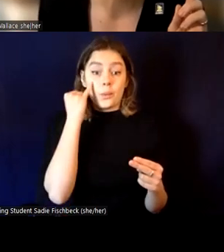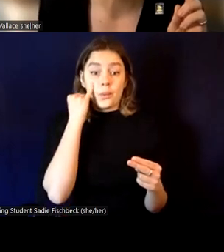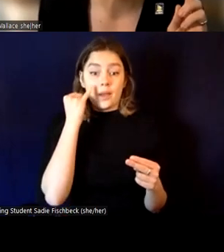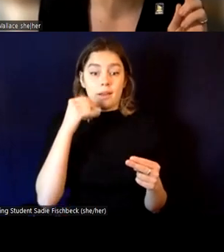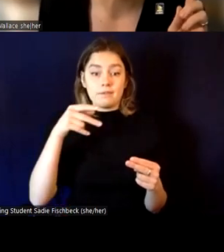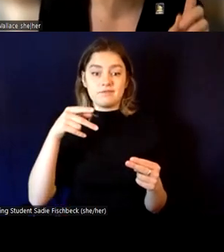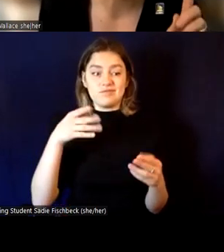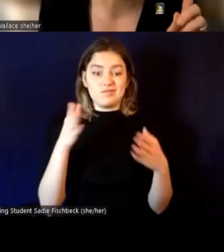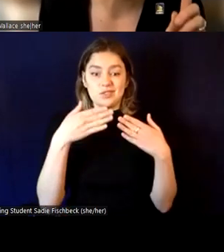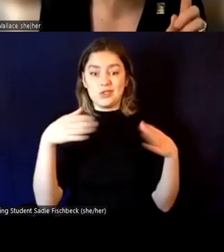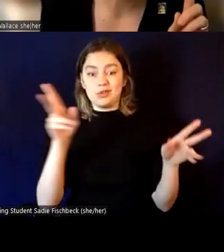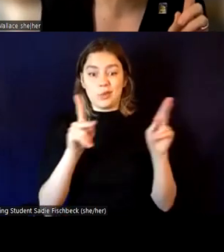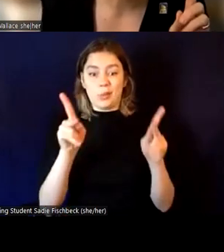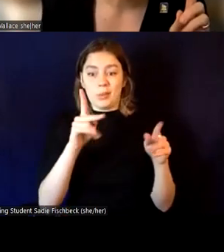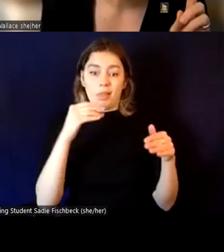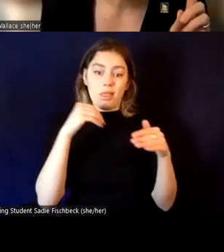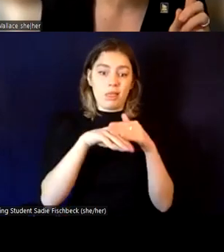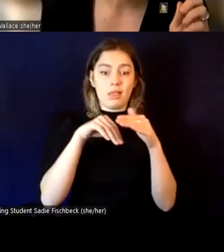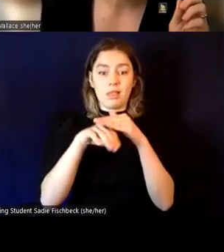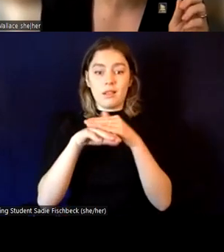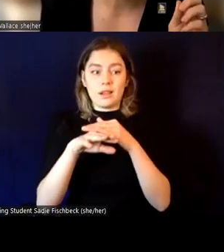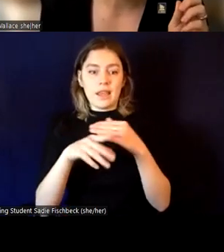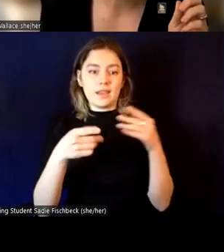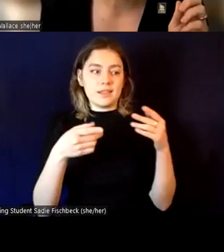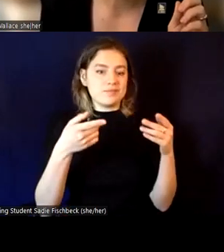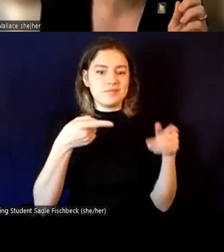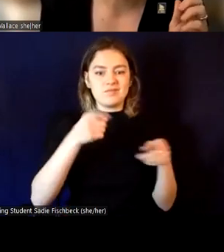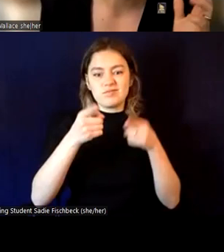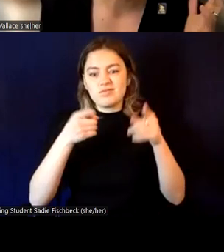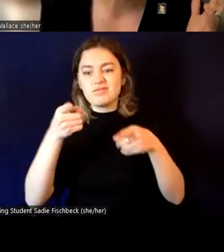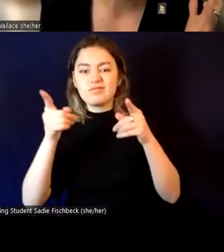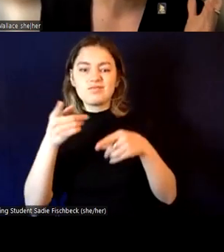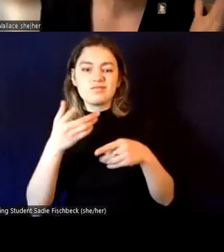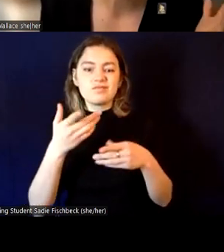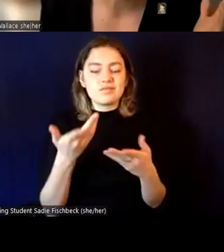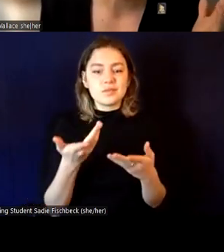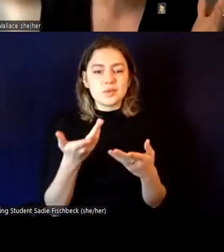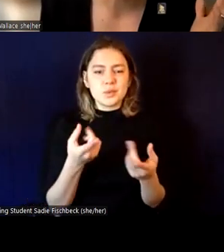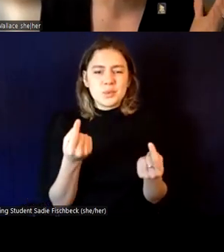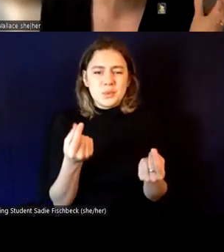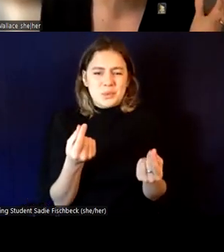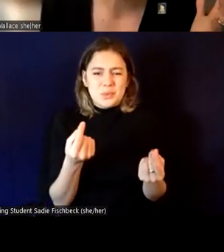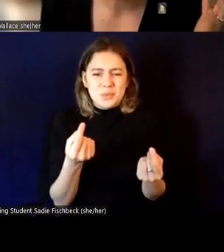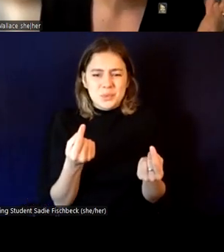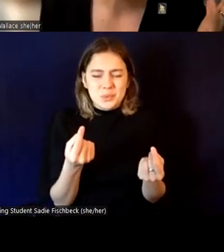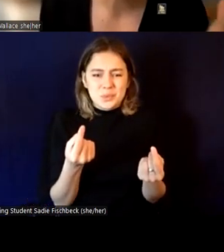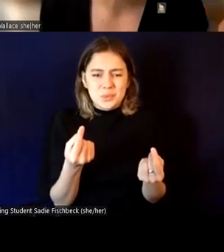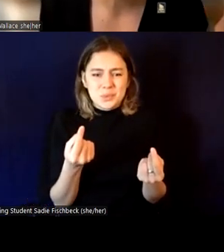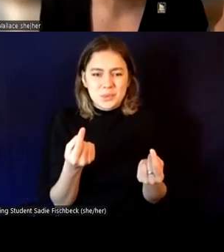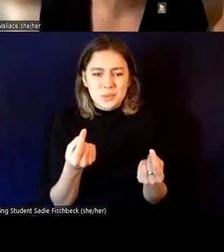um, you know, when you're interfacing with the public and our, our national dialogue is, um,